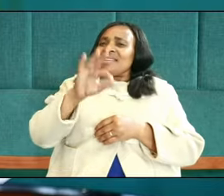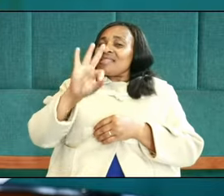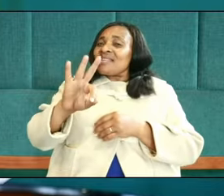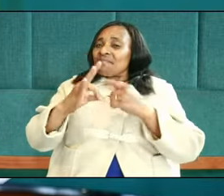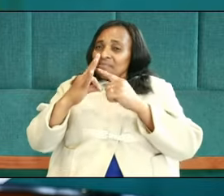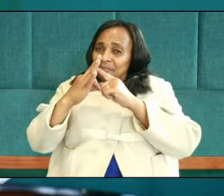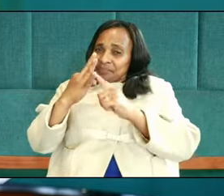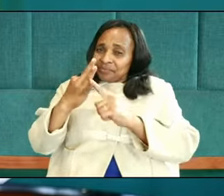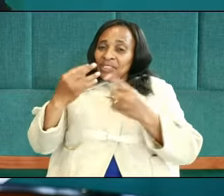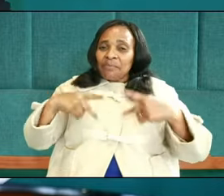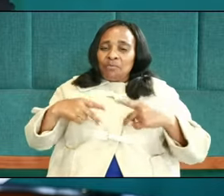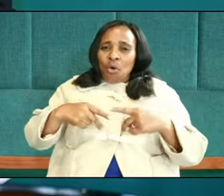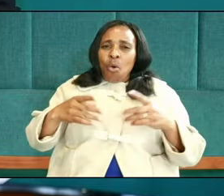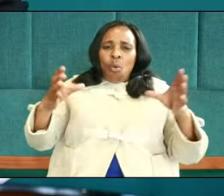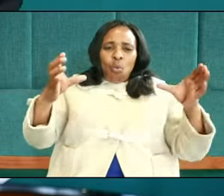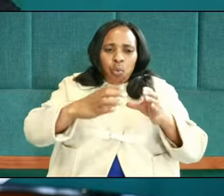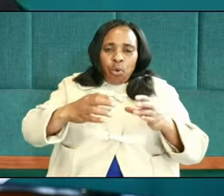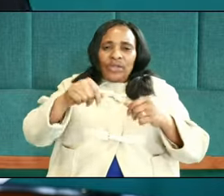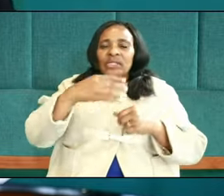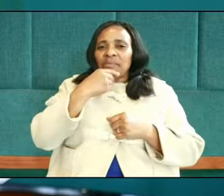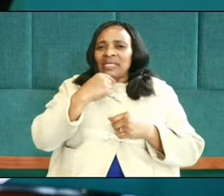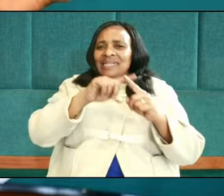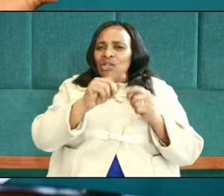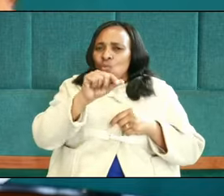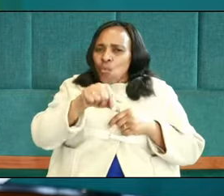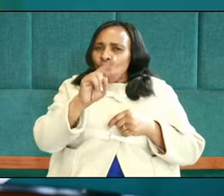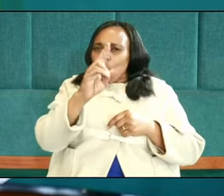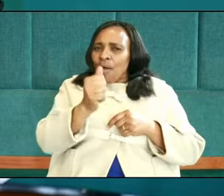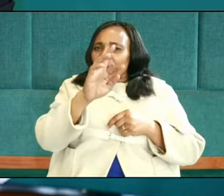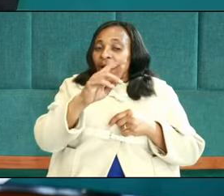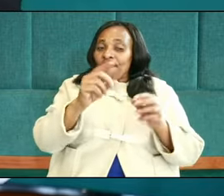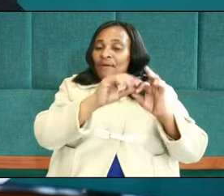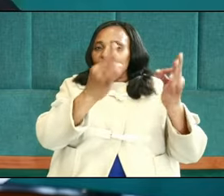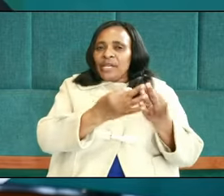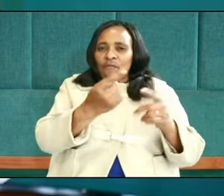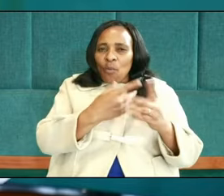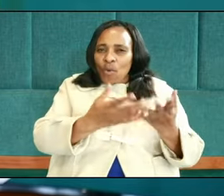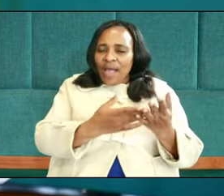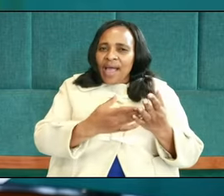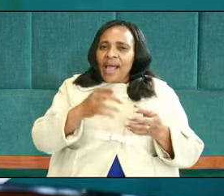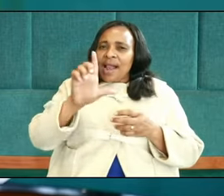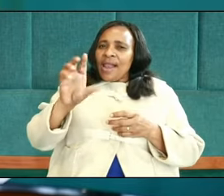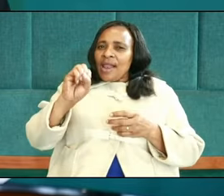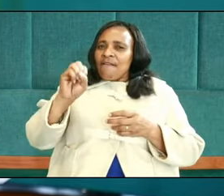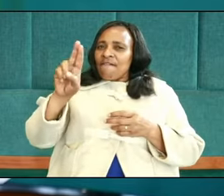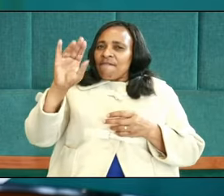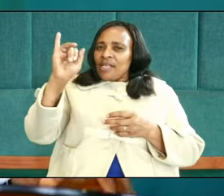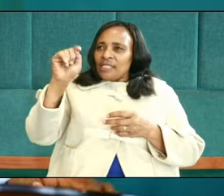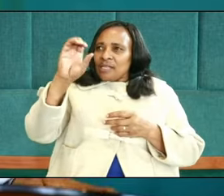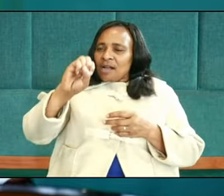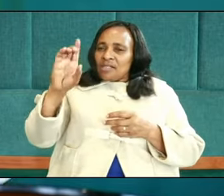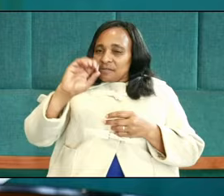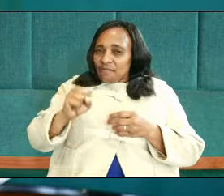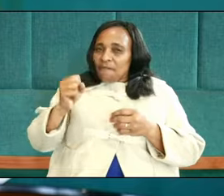people mobilized men, and Korah was from the religious family, or the Levitical family, the sons of